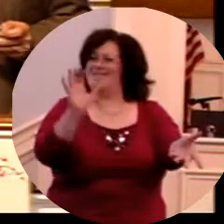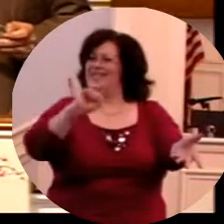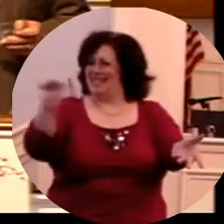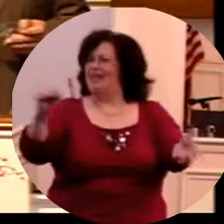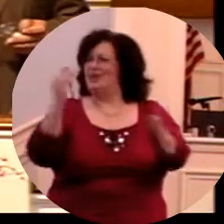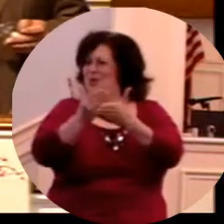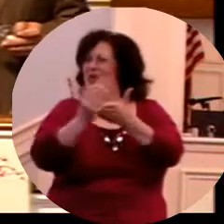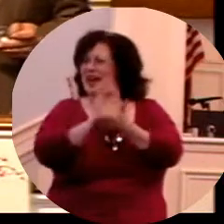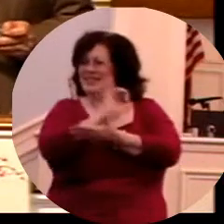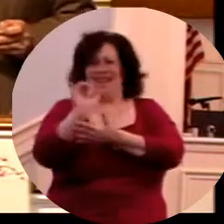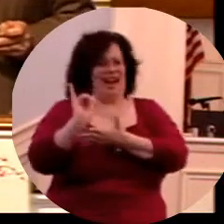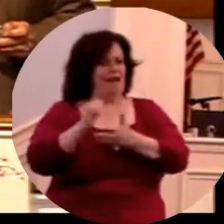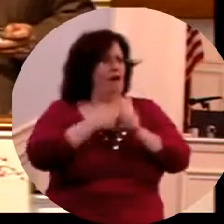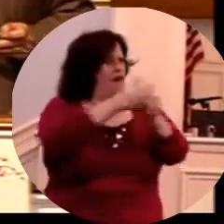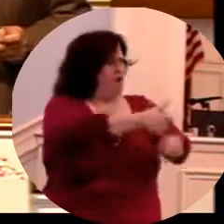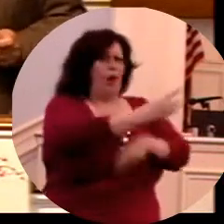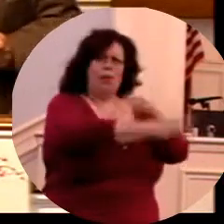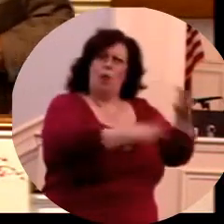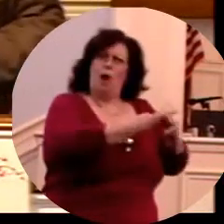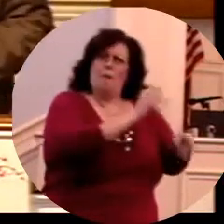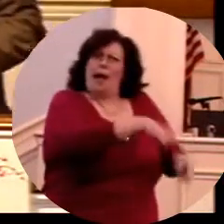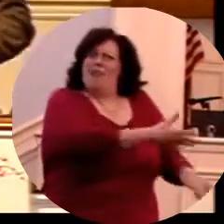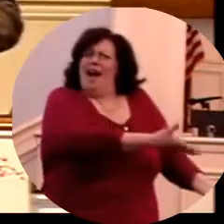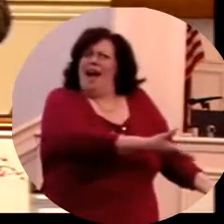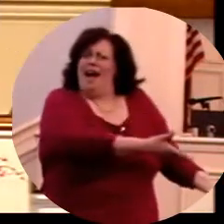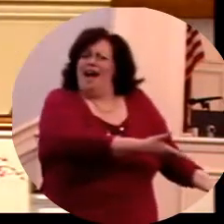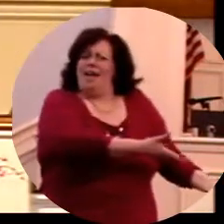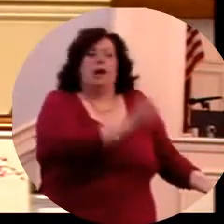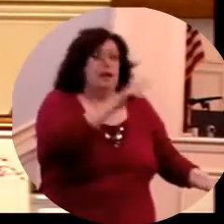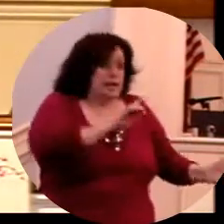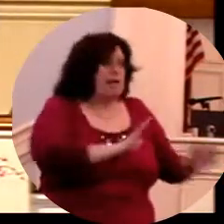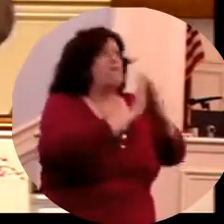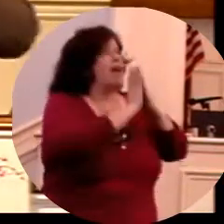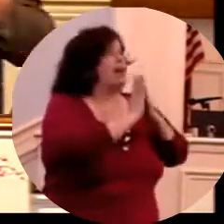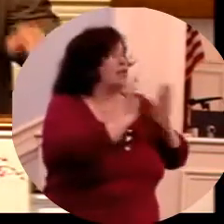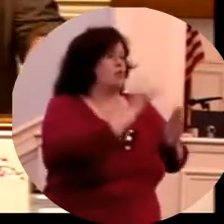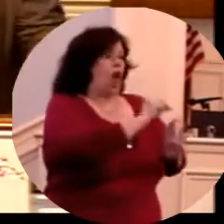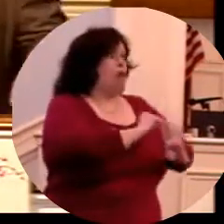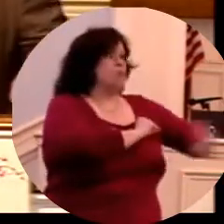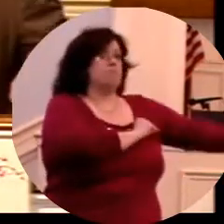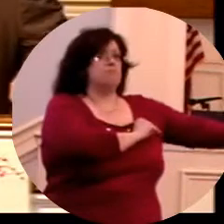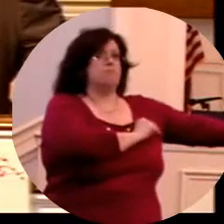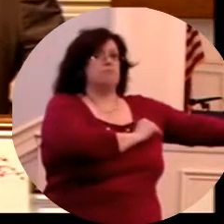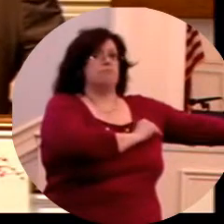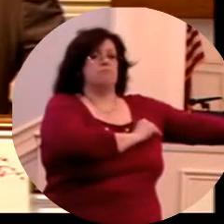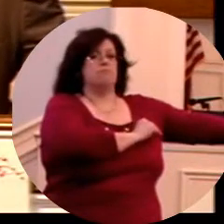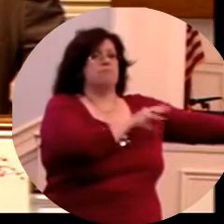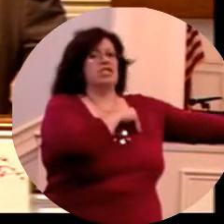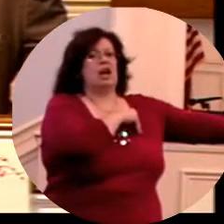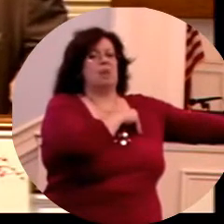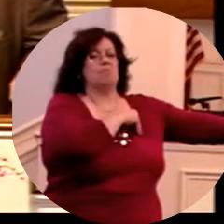what the world wants and the world thinks and doing God's will? Amen. Y are a little quiet on me today.